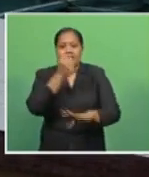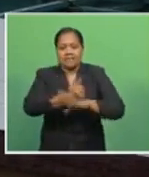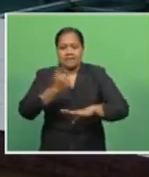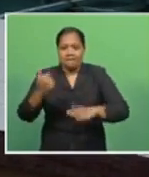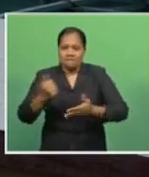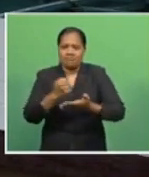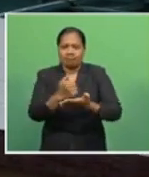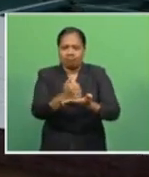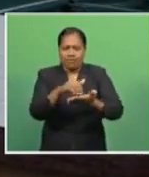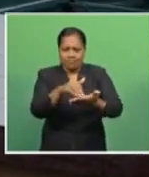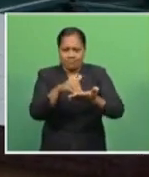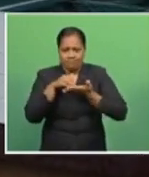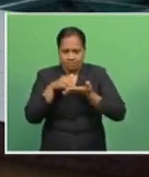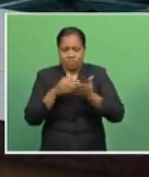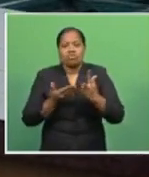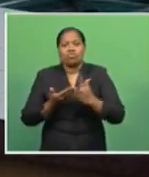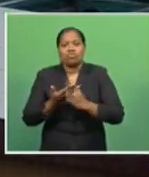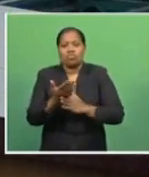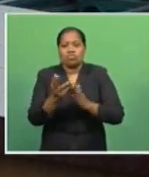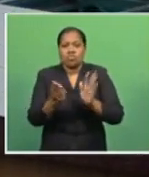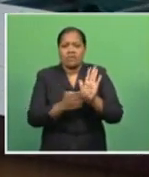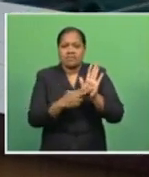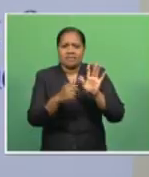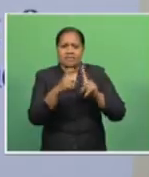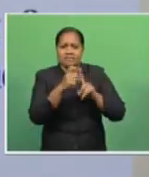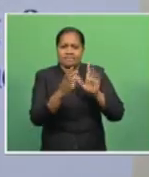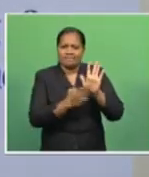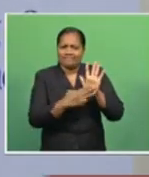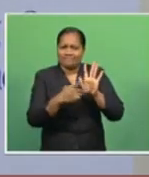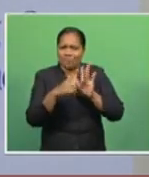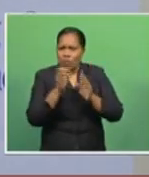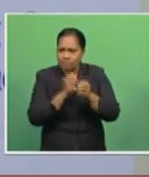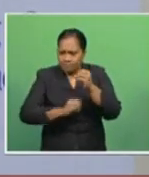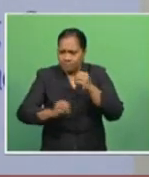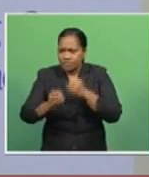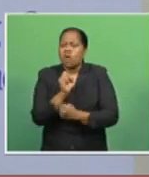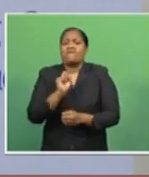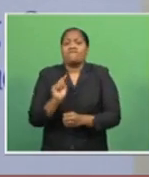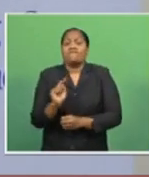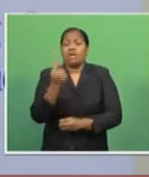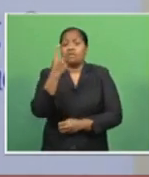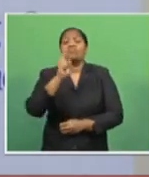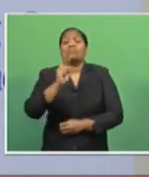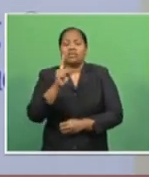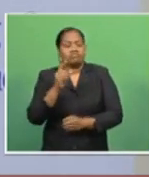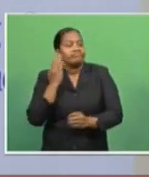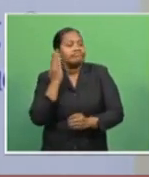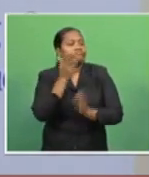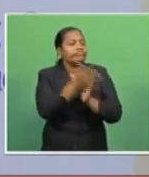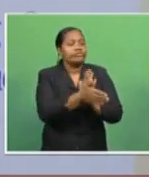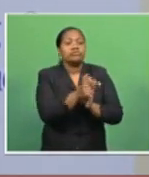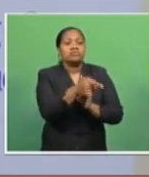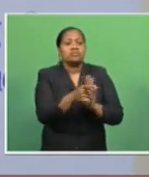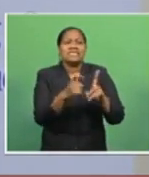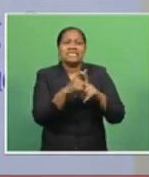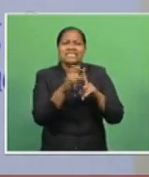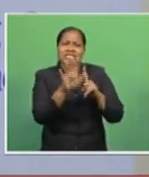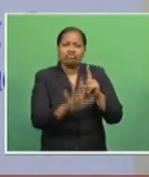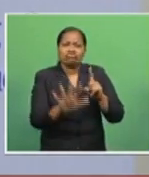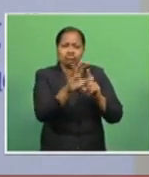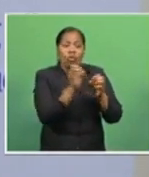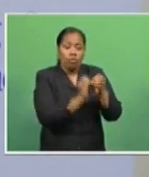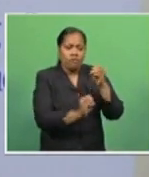National Disaster Management Office. What they can do is, first of all, they need to go to the district officers or provincial